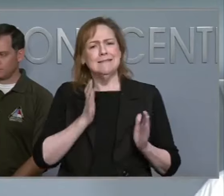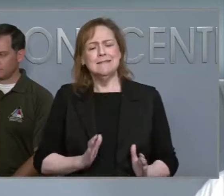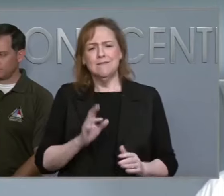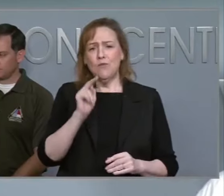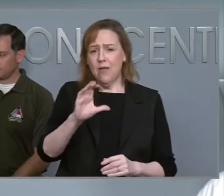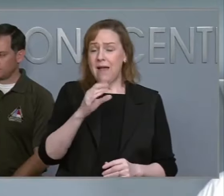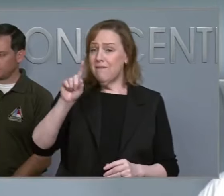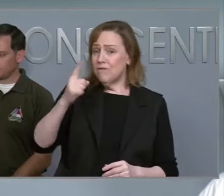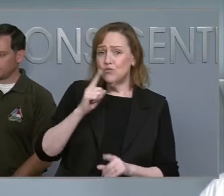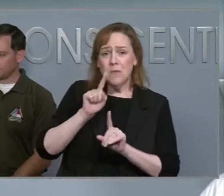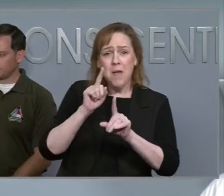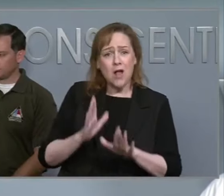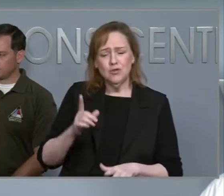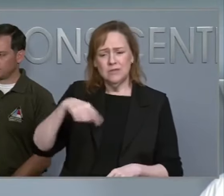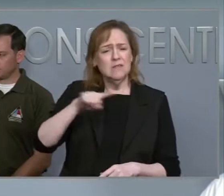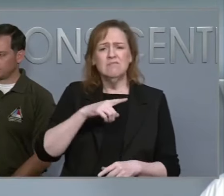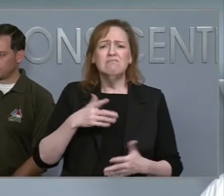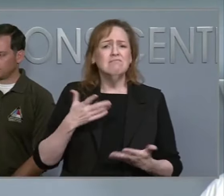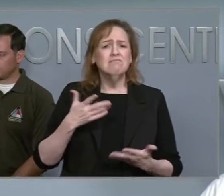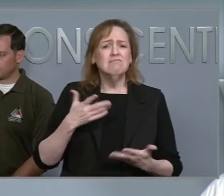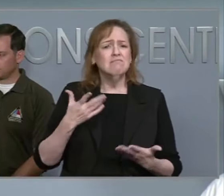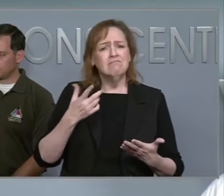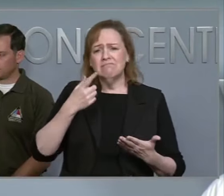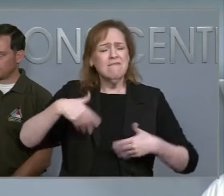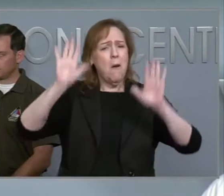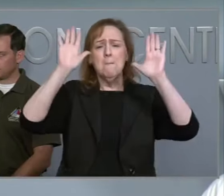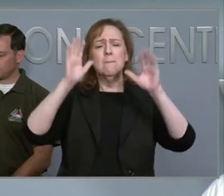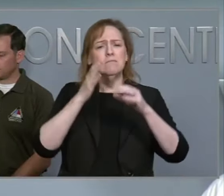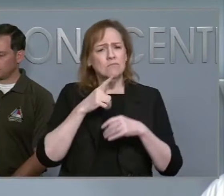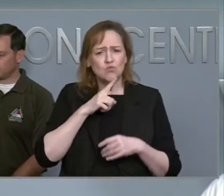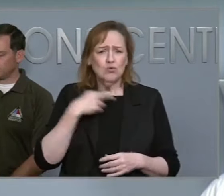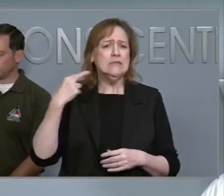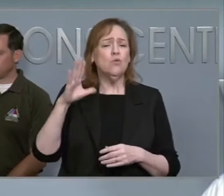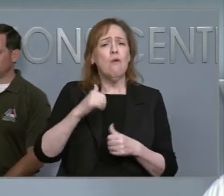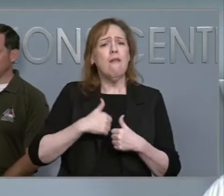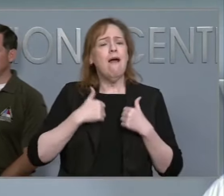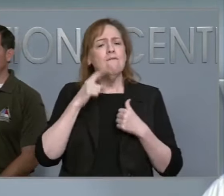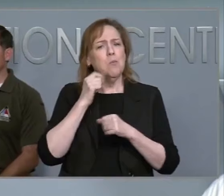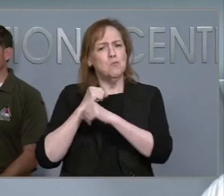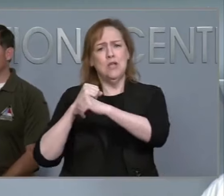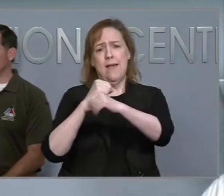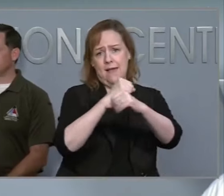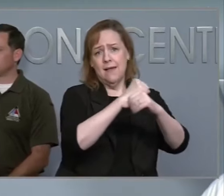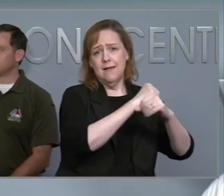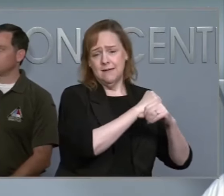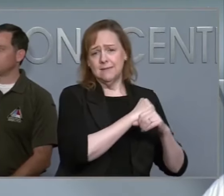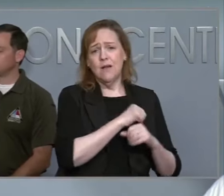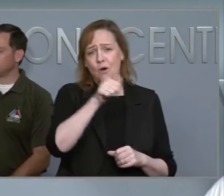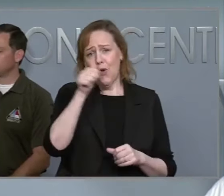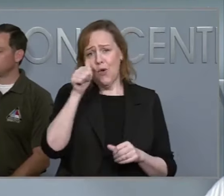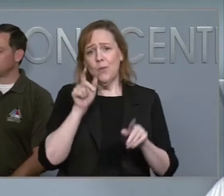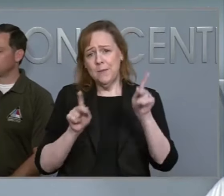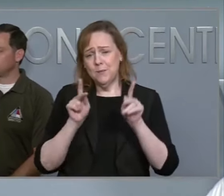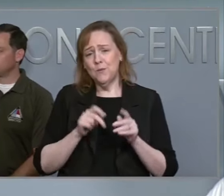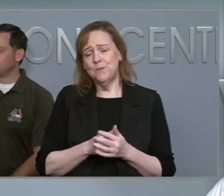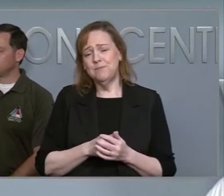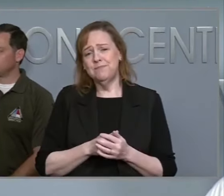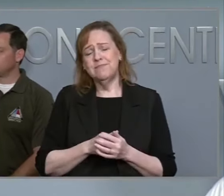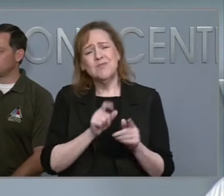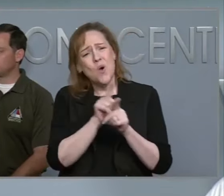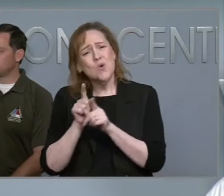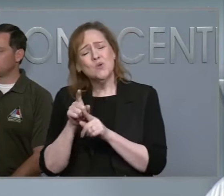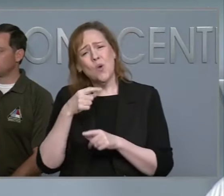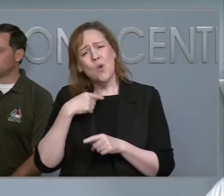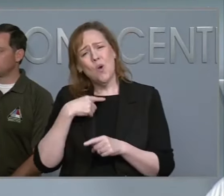their selfless service, risking their lives to protect others. I would also like to acknowledge the families of those previously